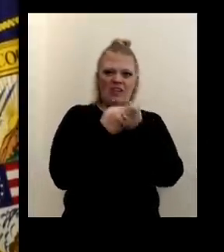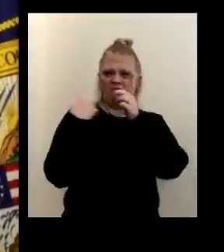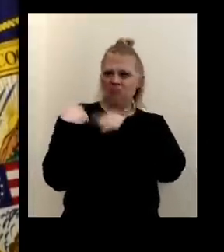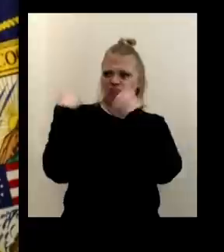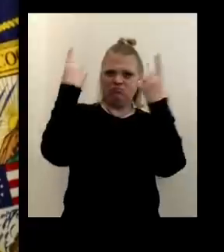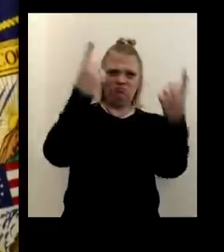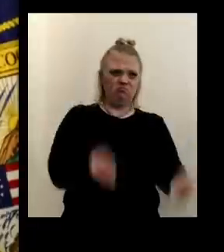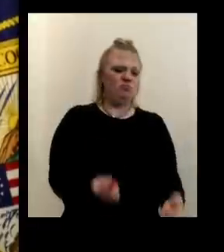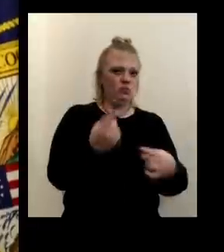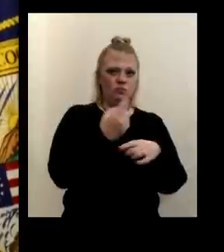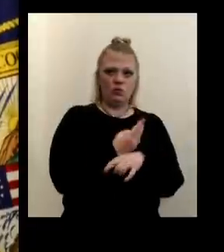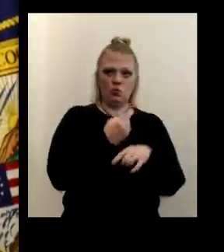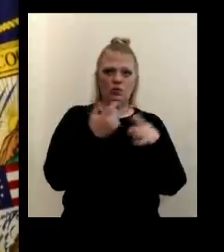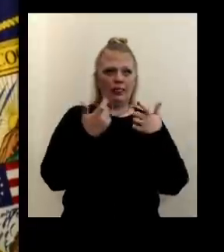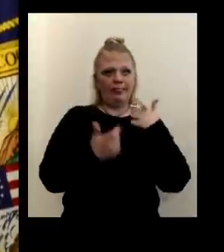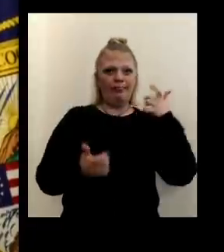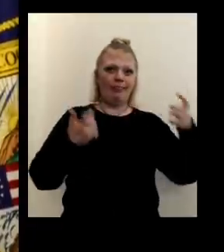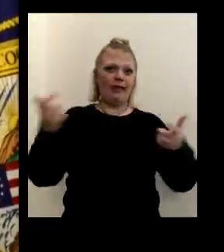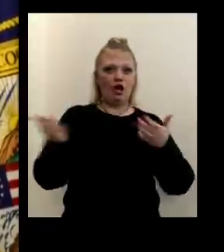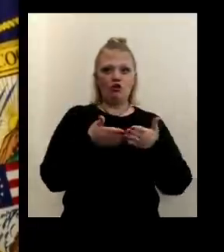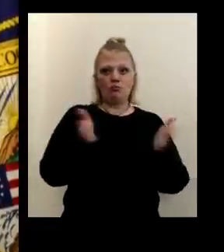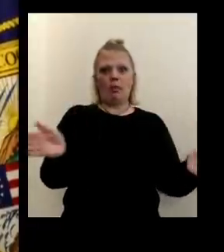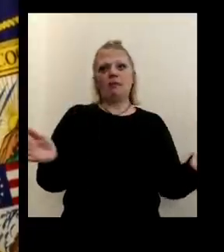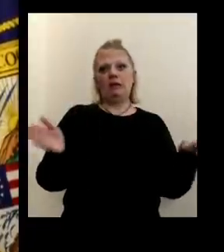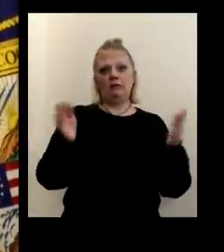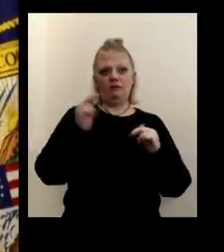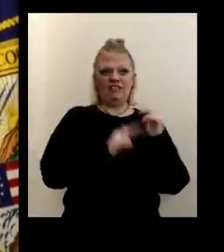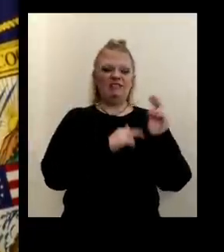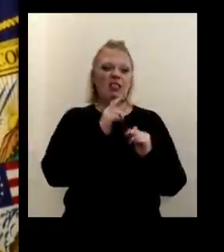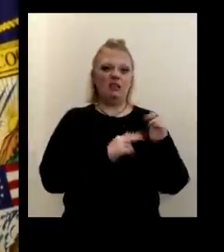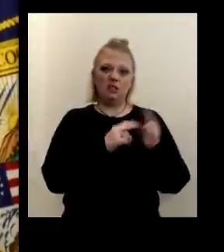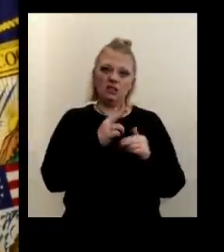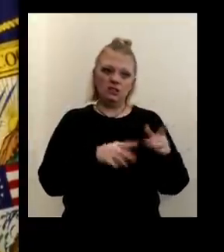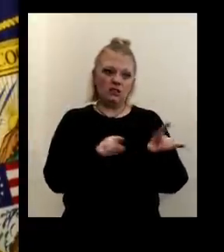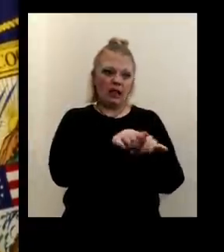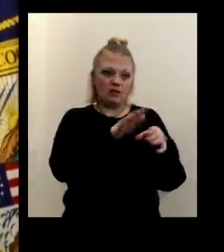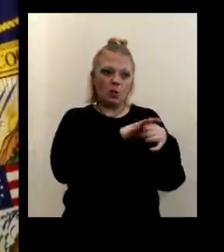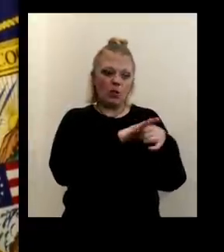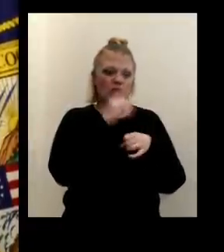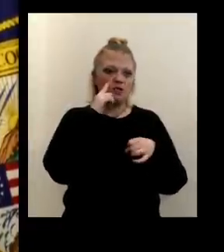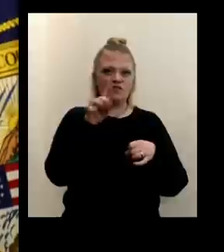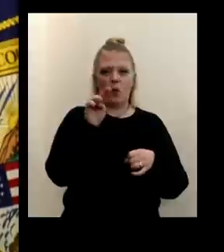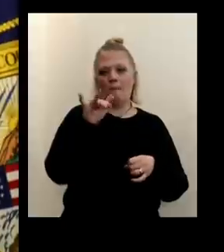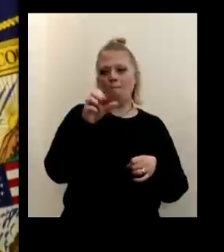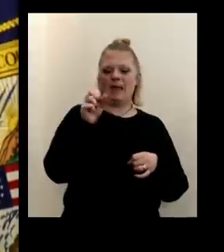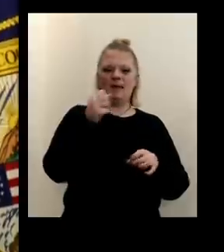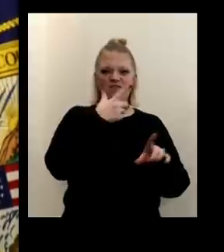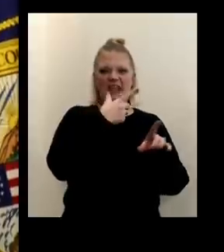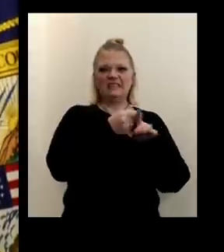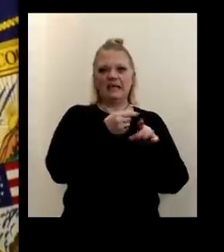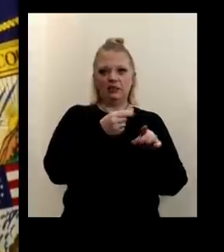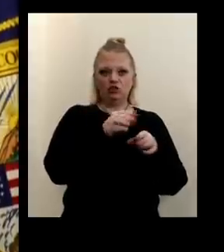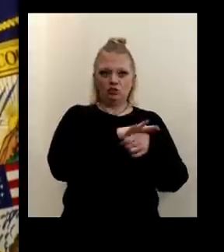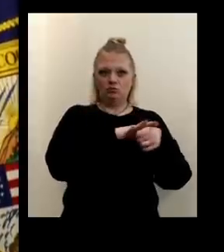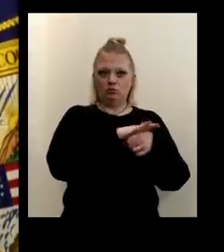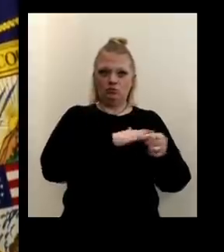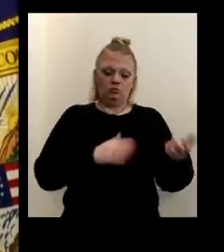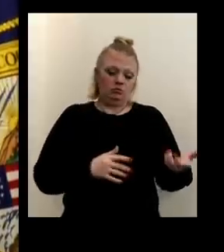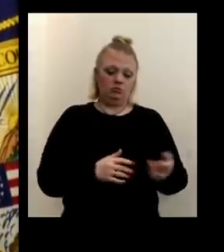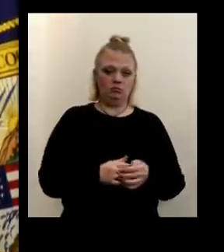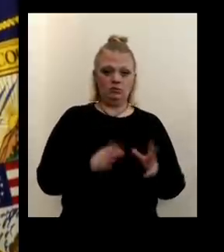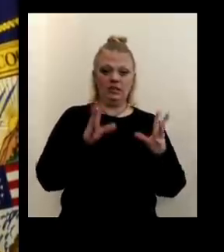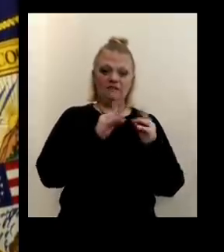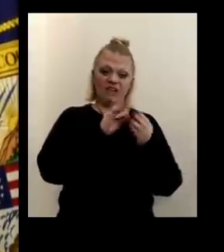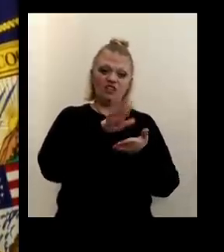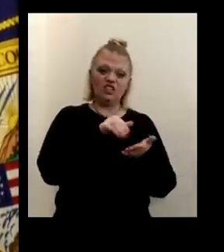for using large, uh, public facilities, uh, as locations for mass vaccination sites. And, uh, the